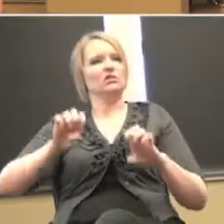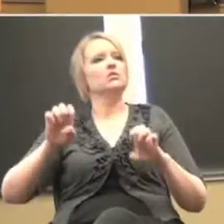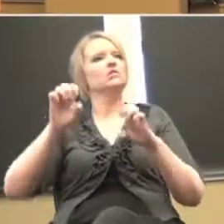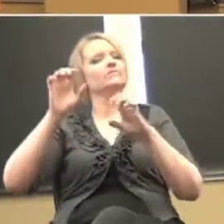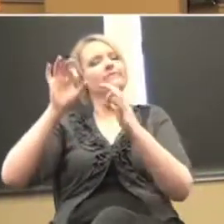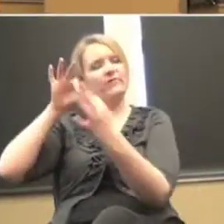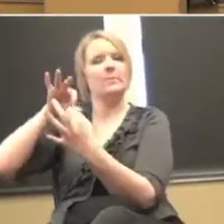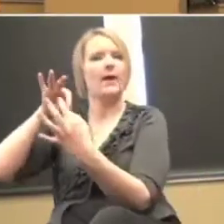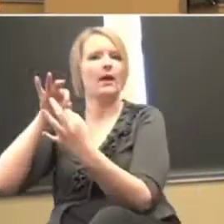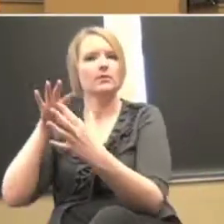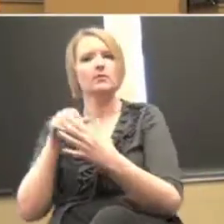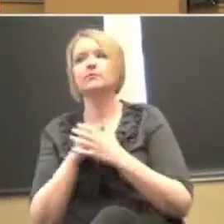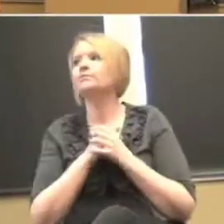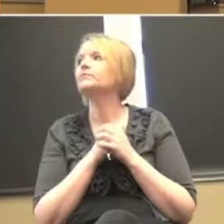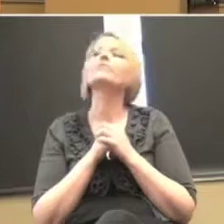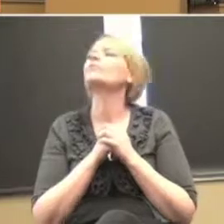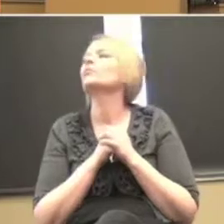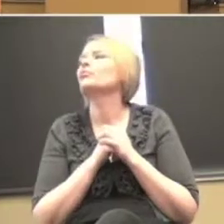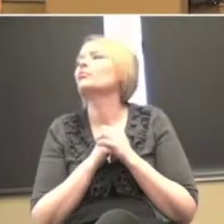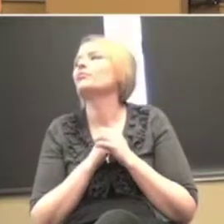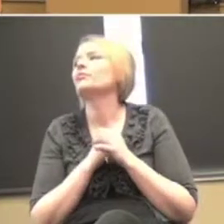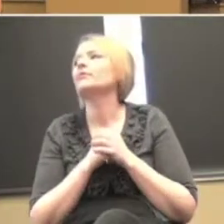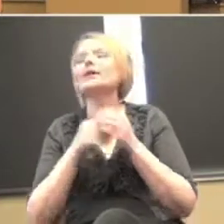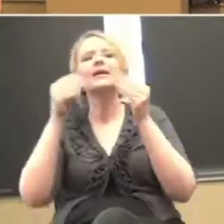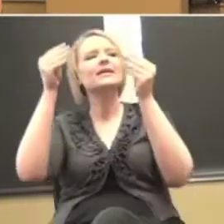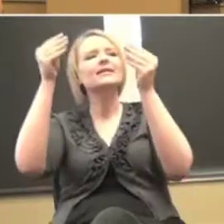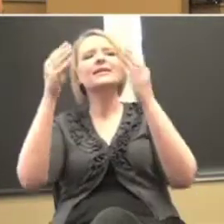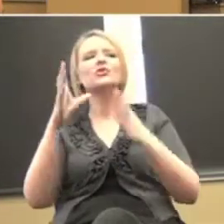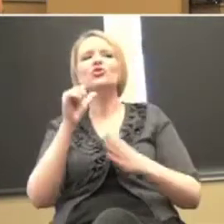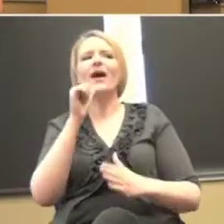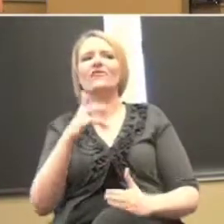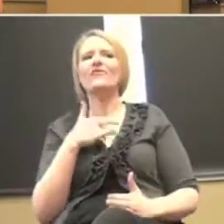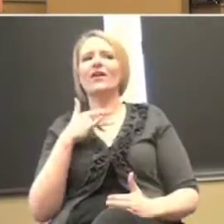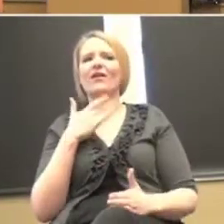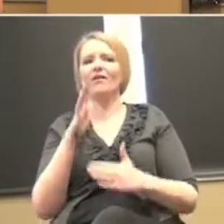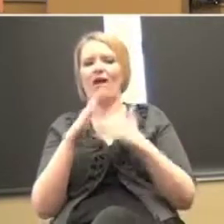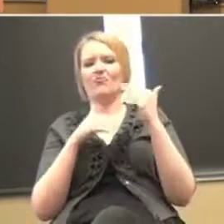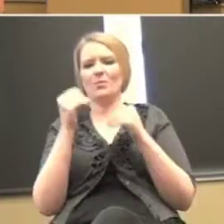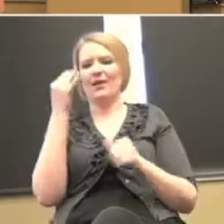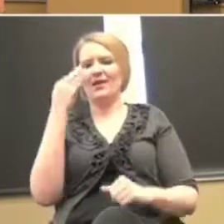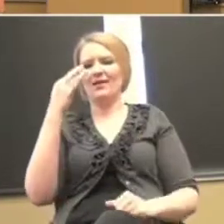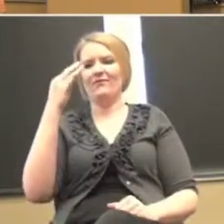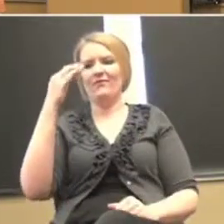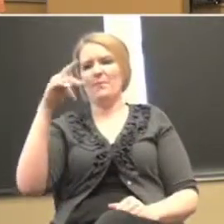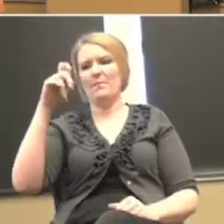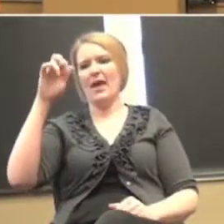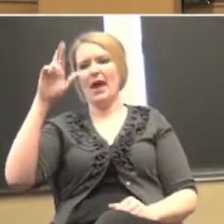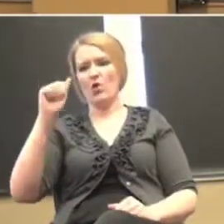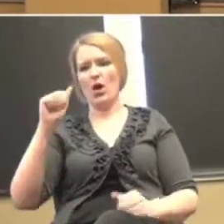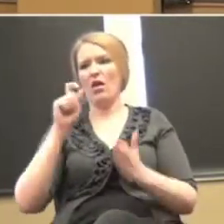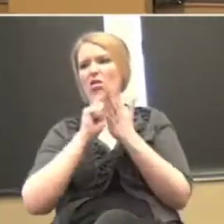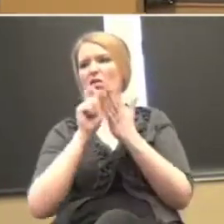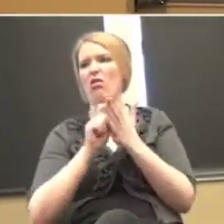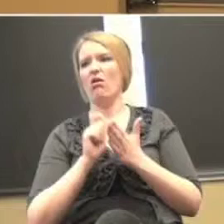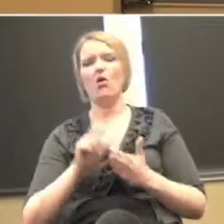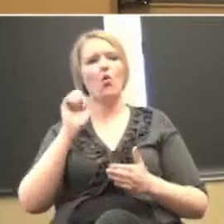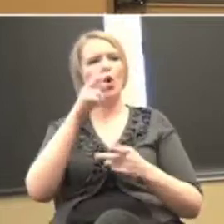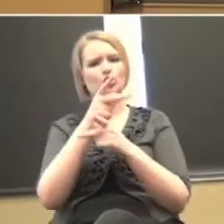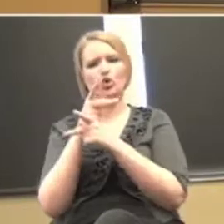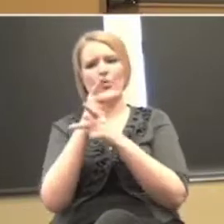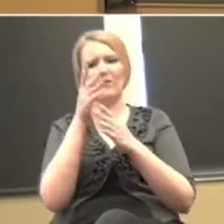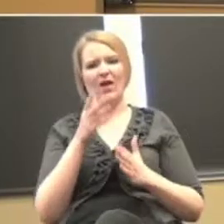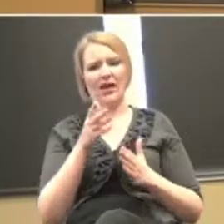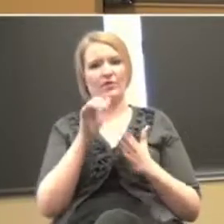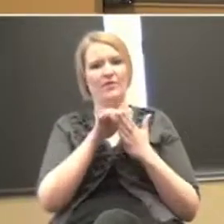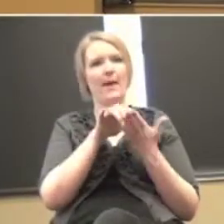the comment being that teachers won't be comfortable with a para doing it. They won't be comfortable with a behavior specialist doing it. If we call a supervisor in, now it's an evaluation.